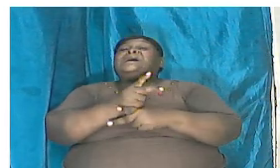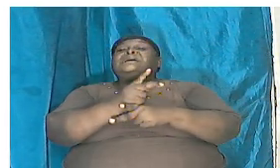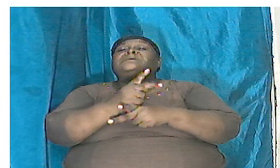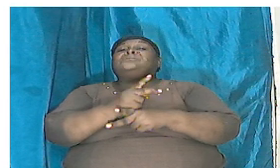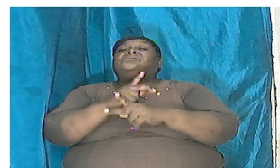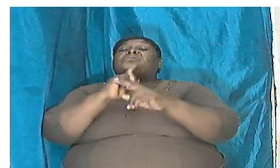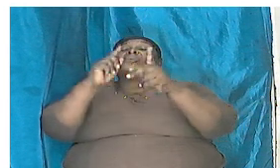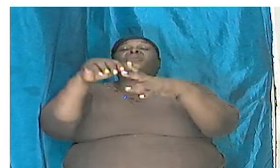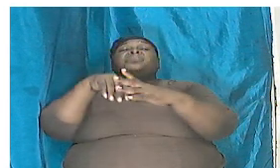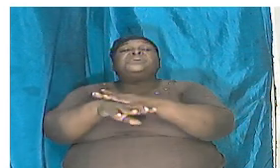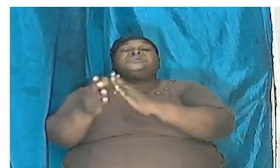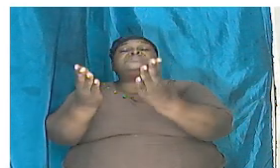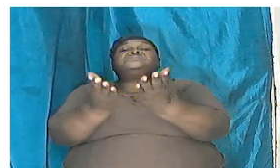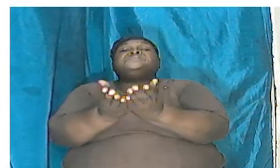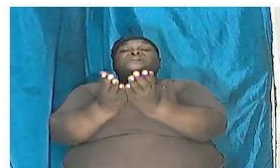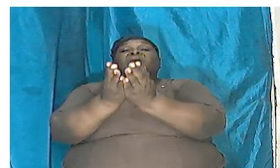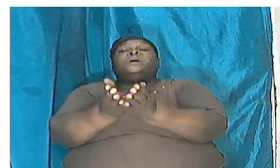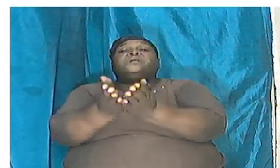were to go into the ark